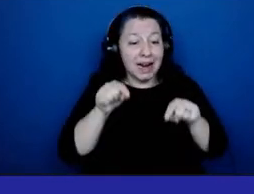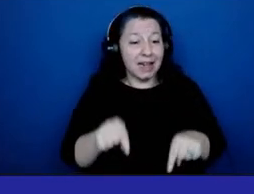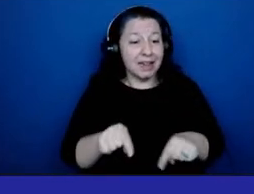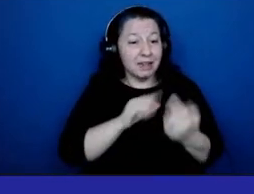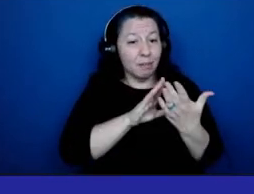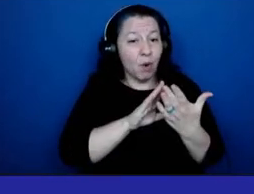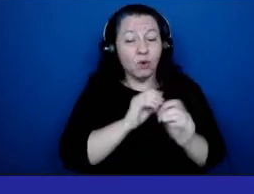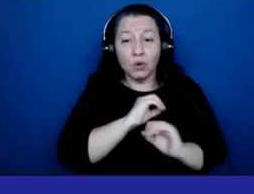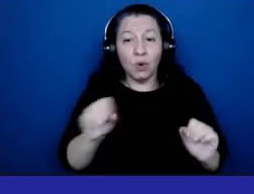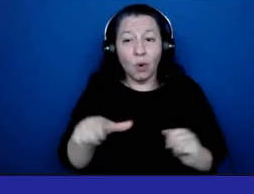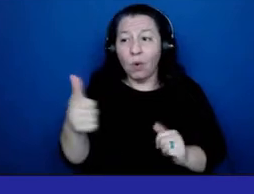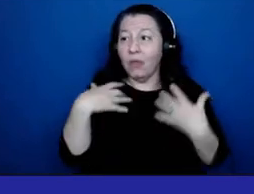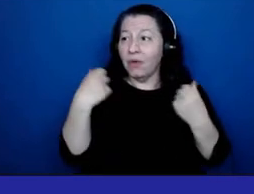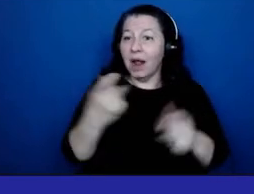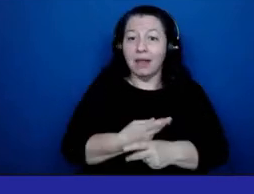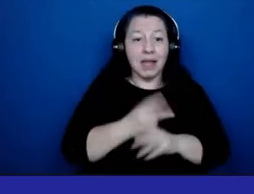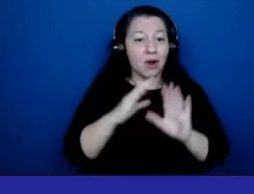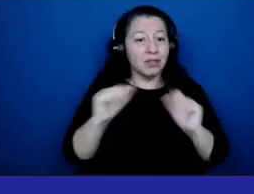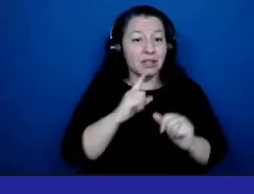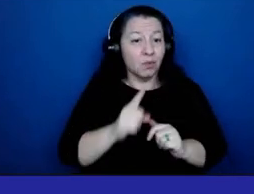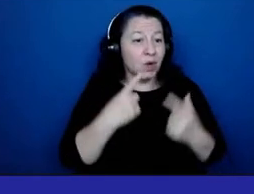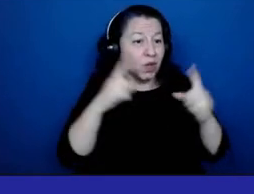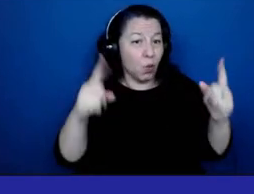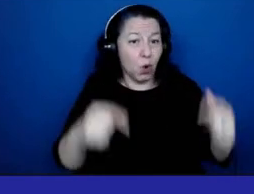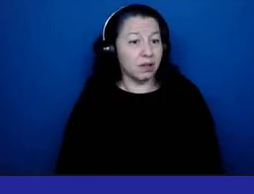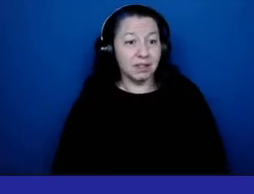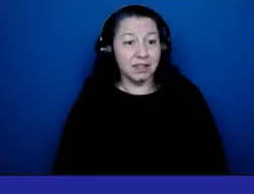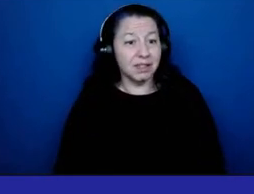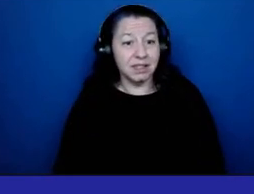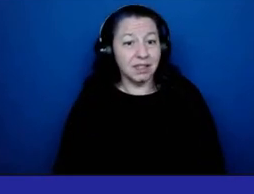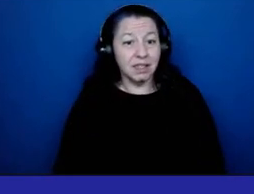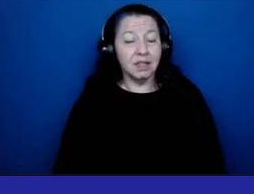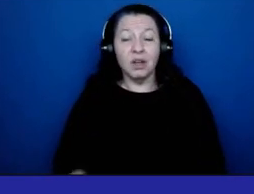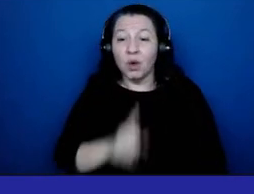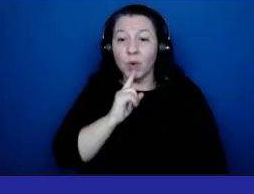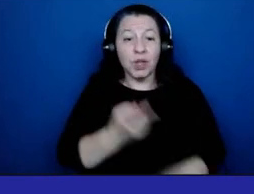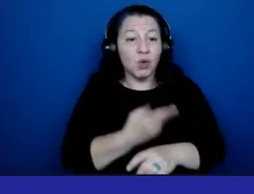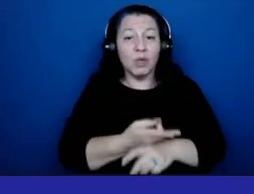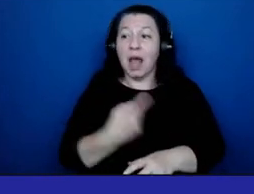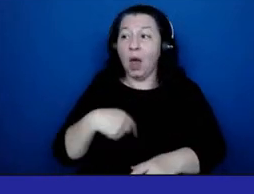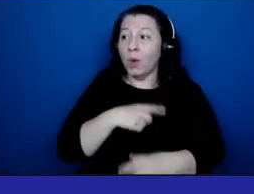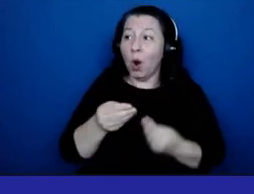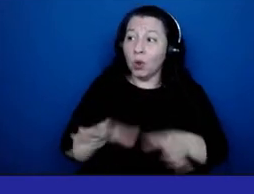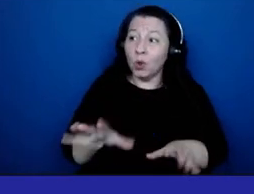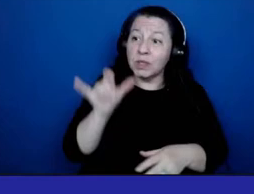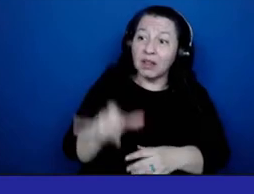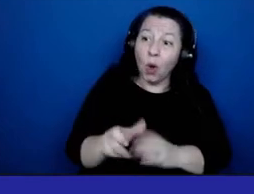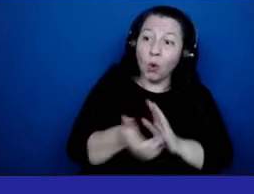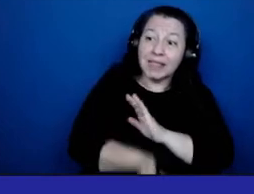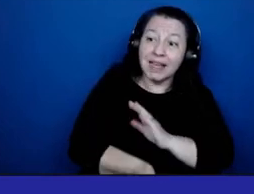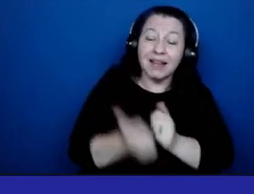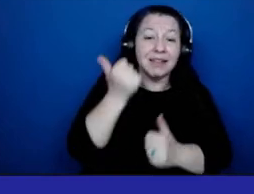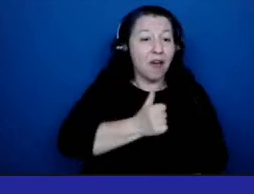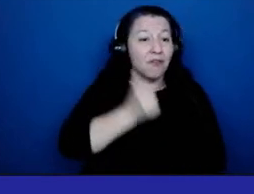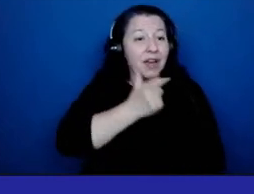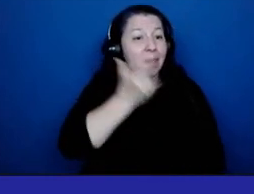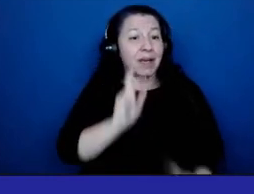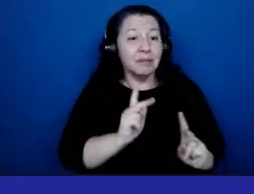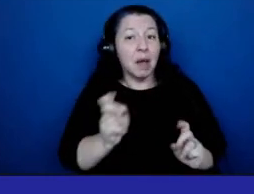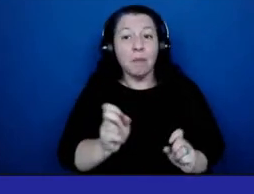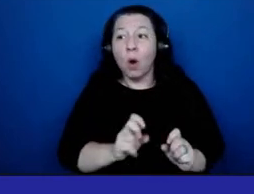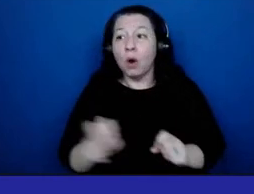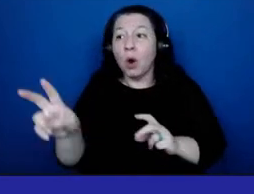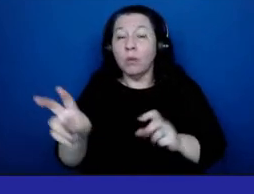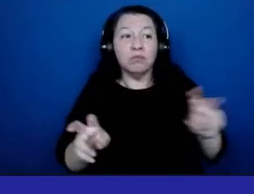care system really works. And we're losing those skills every day because people go to jobs that are, quite frankly,